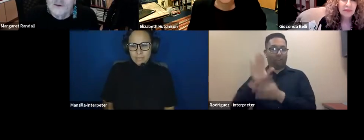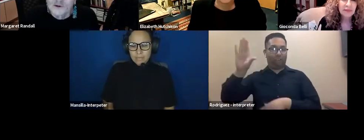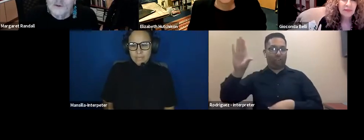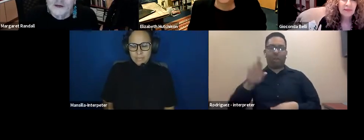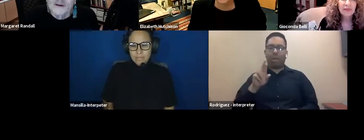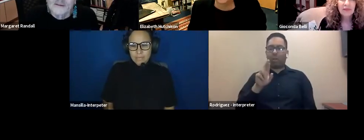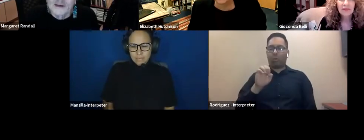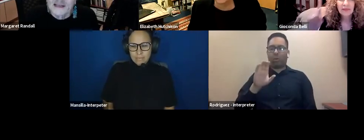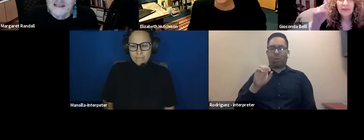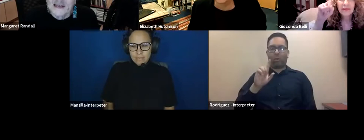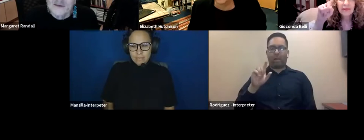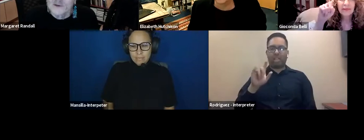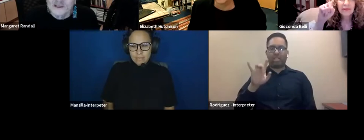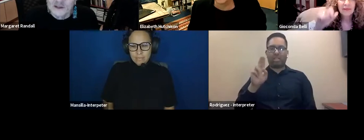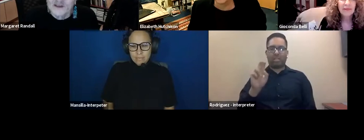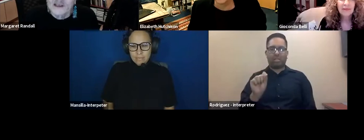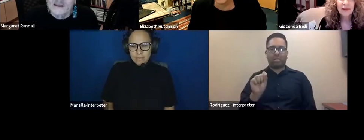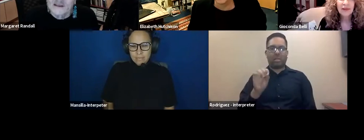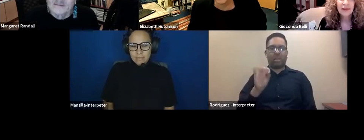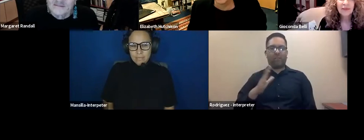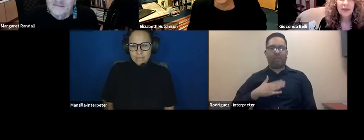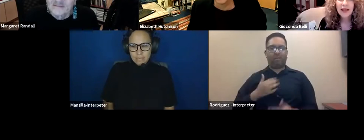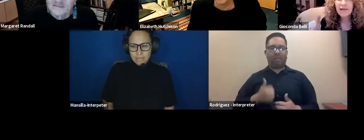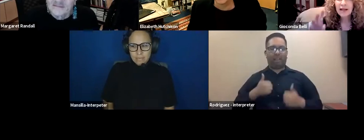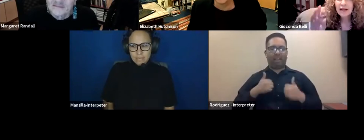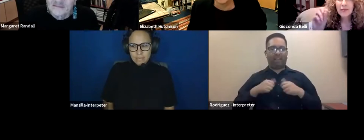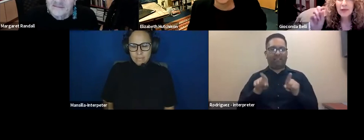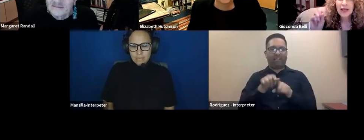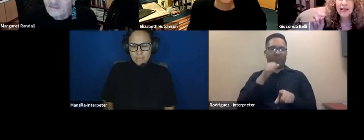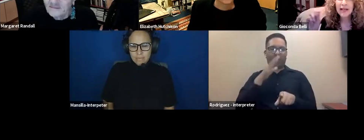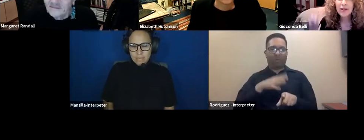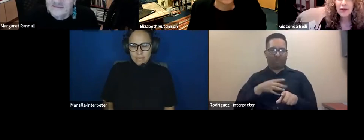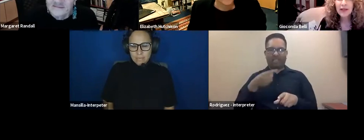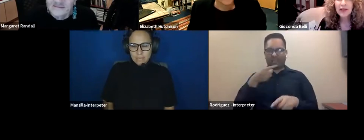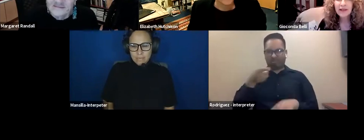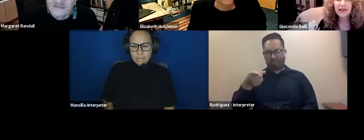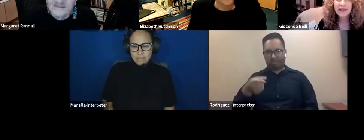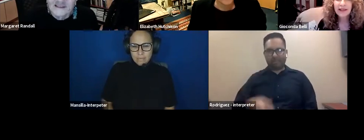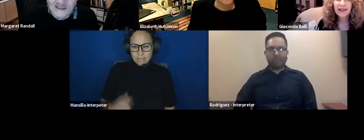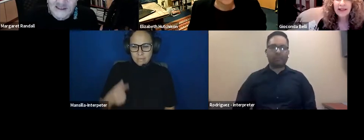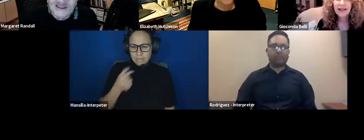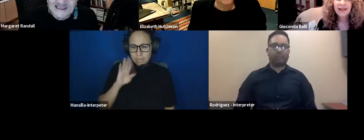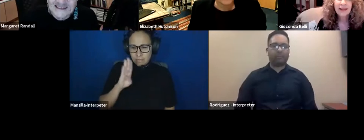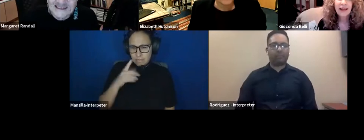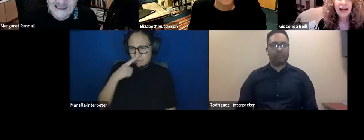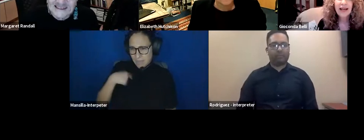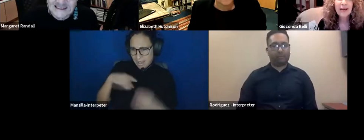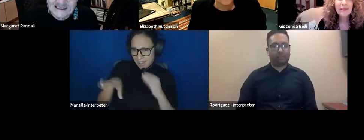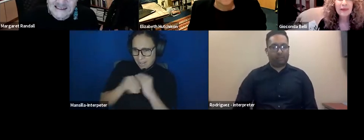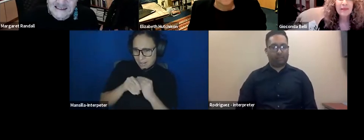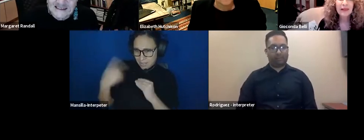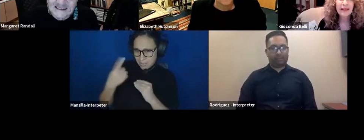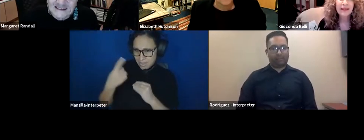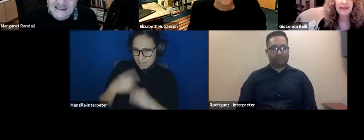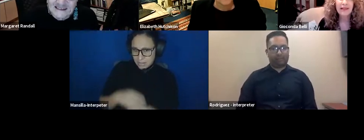title of her autobiography. Yes, everyone should read it. I have a, can I say something? Yes. I